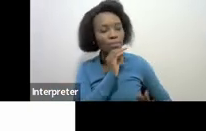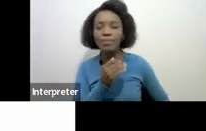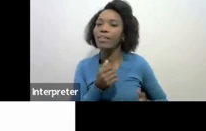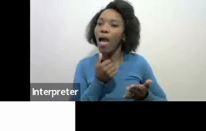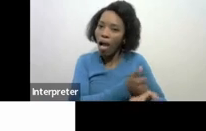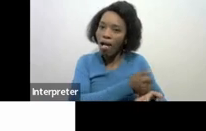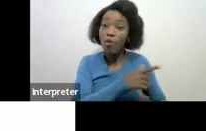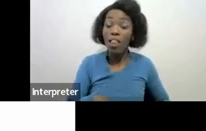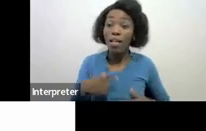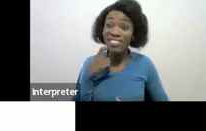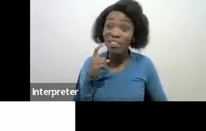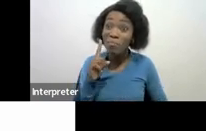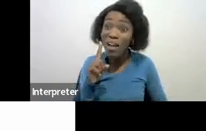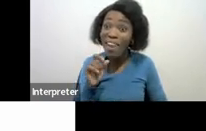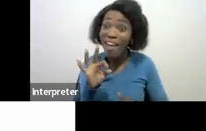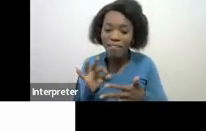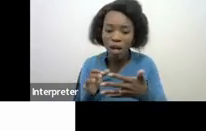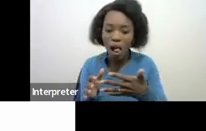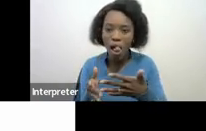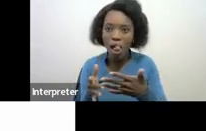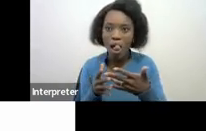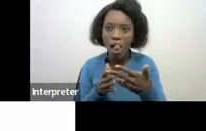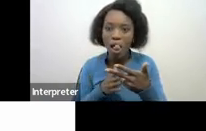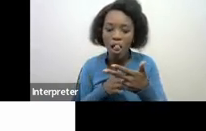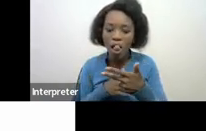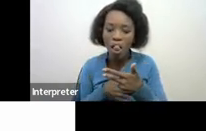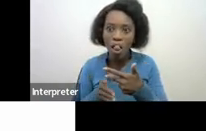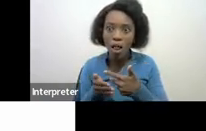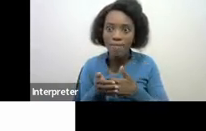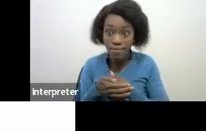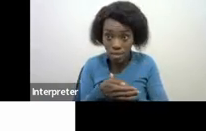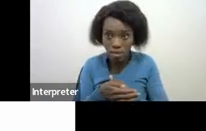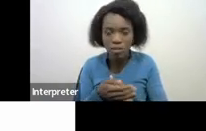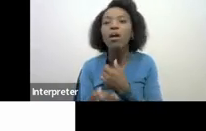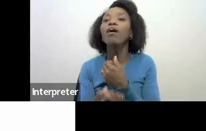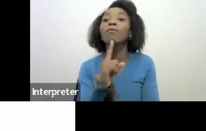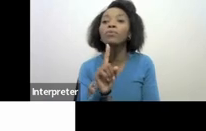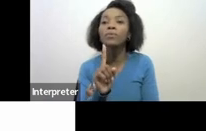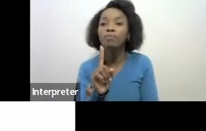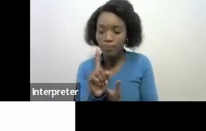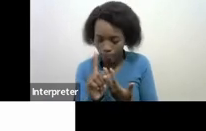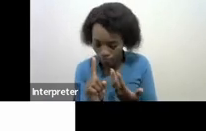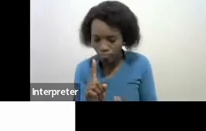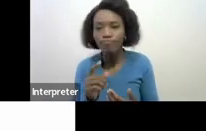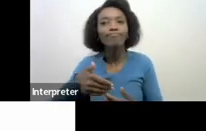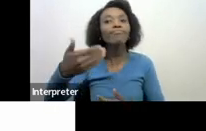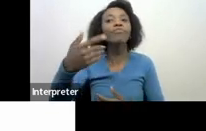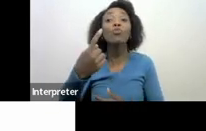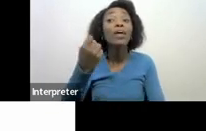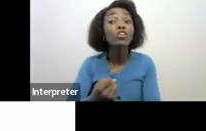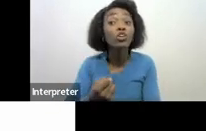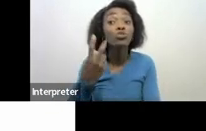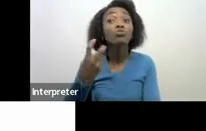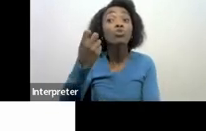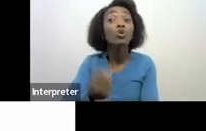forward but if you give us incomplete information what will happen after a year or two or three years who